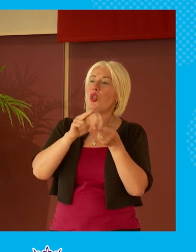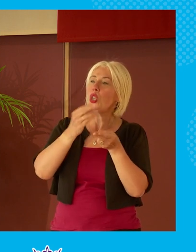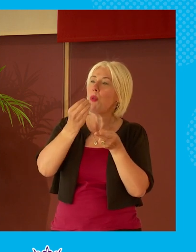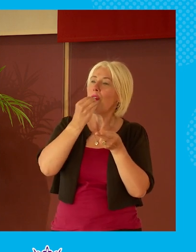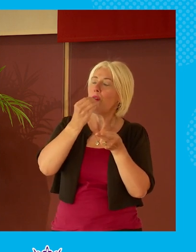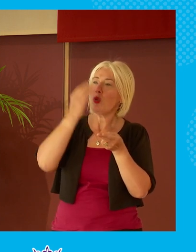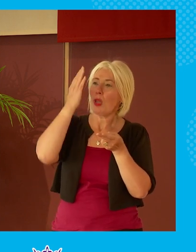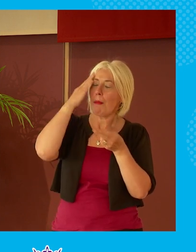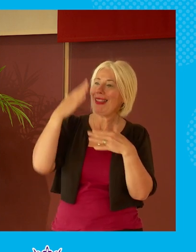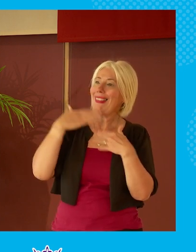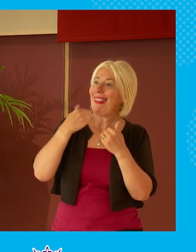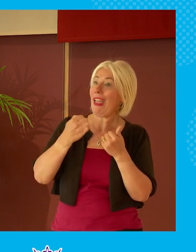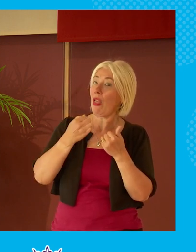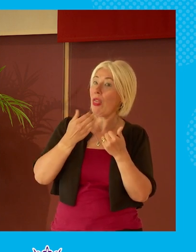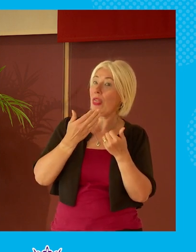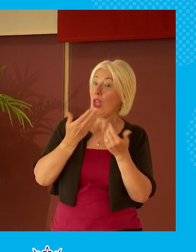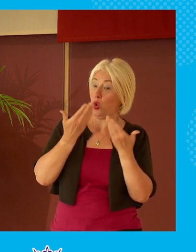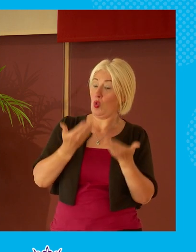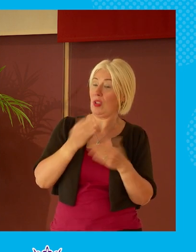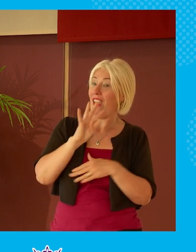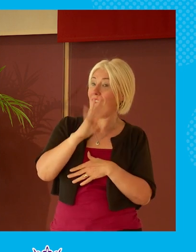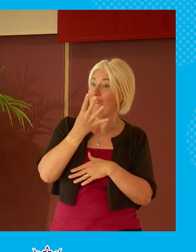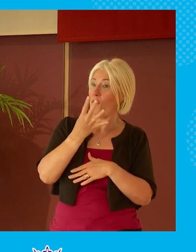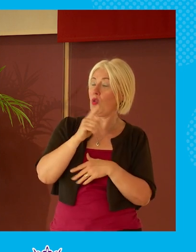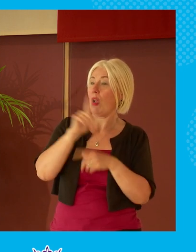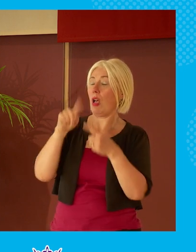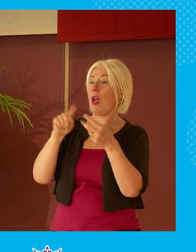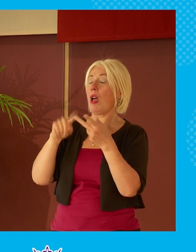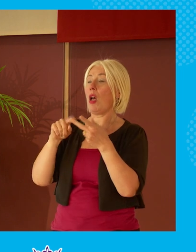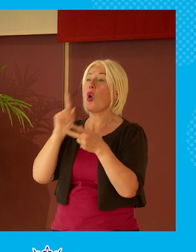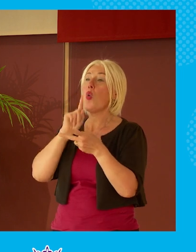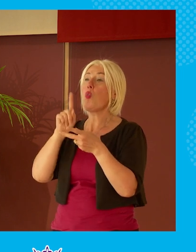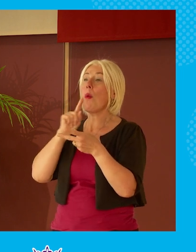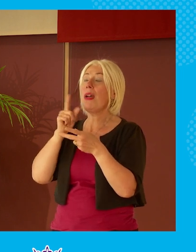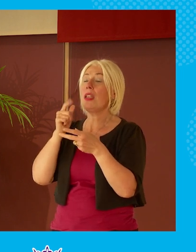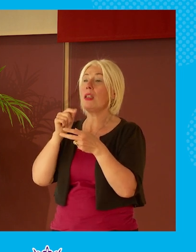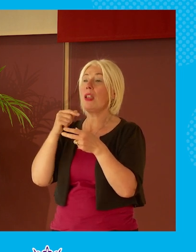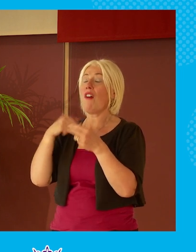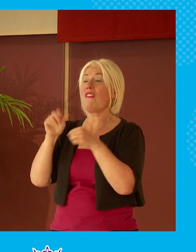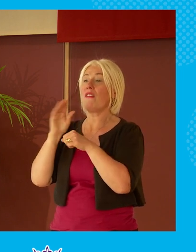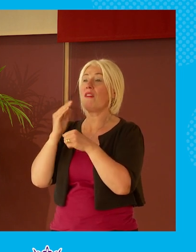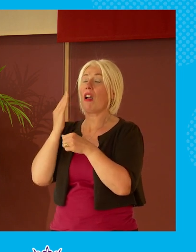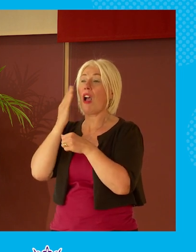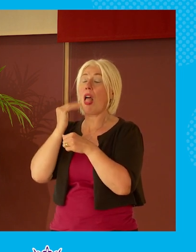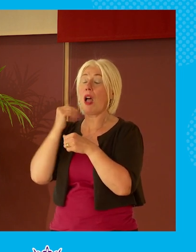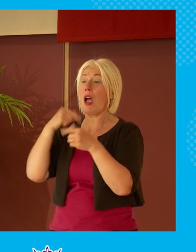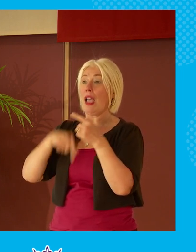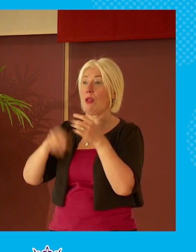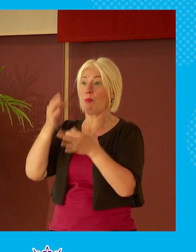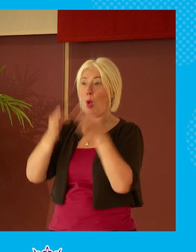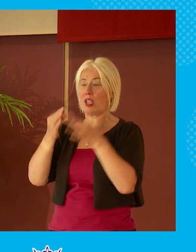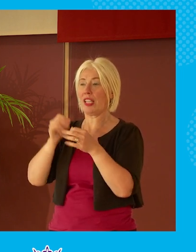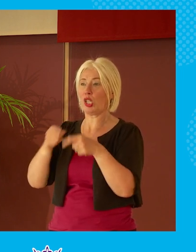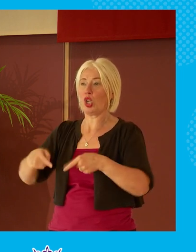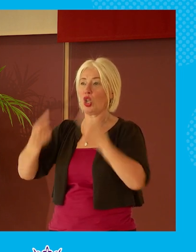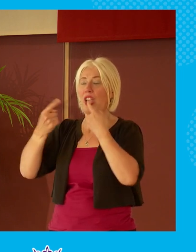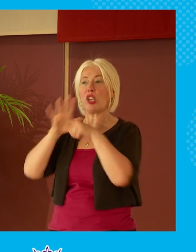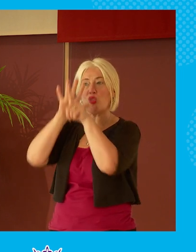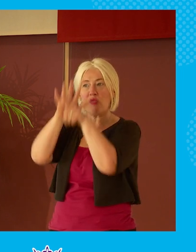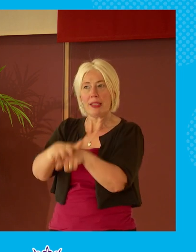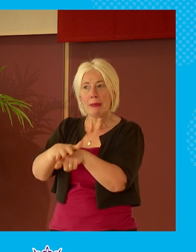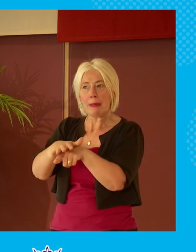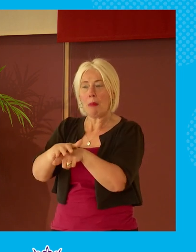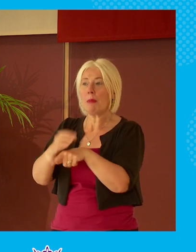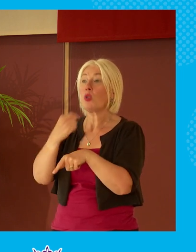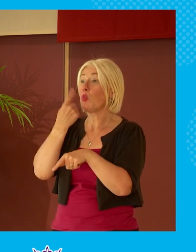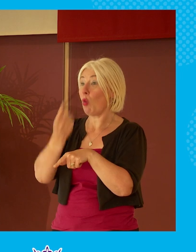4 p.m today and women of color and politics and challenging racism due at 6 15. while tomorrow we'll